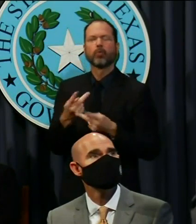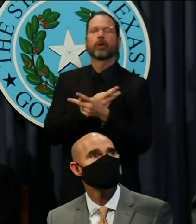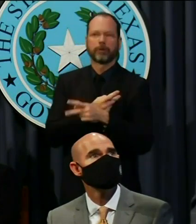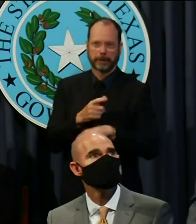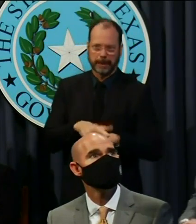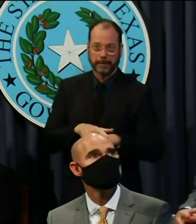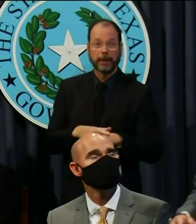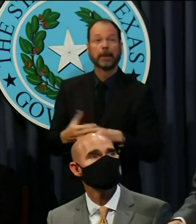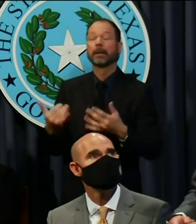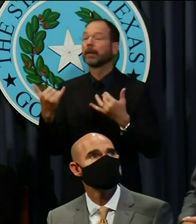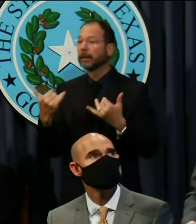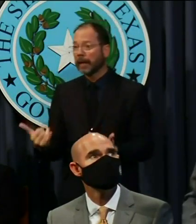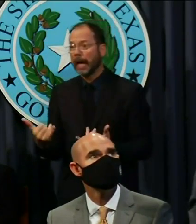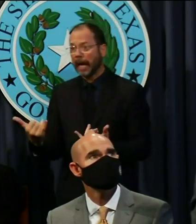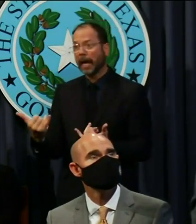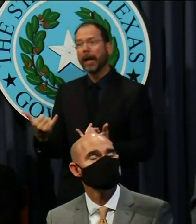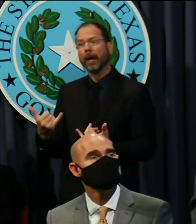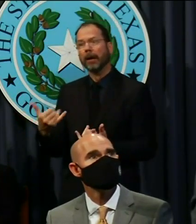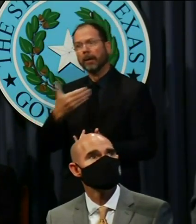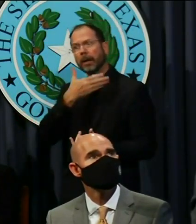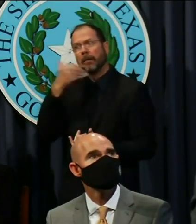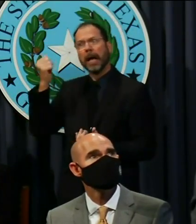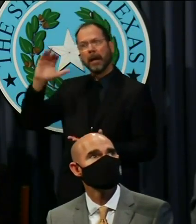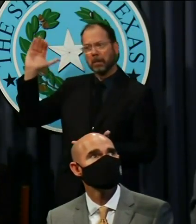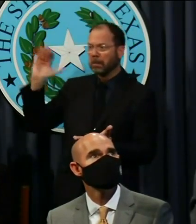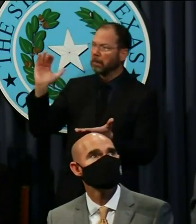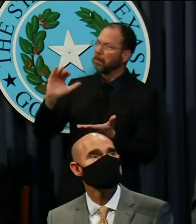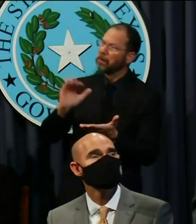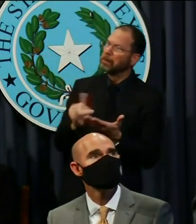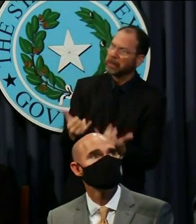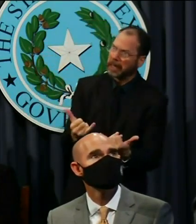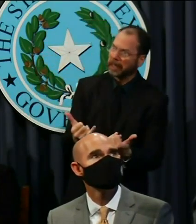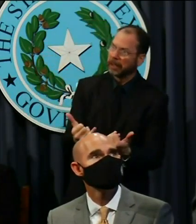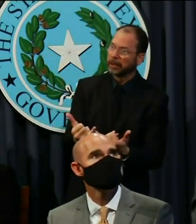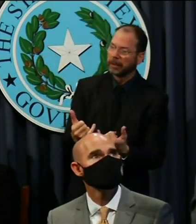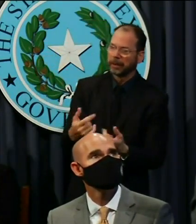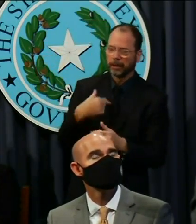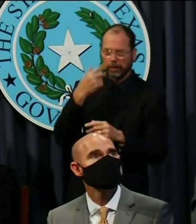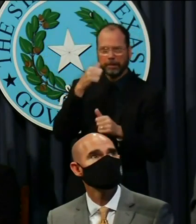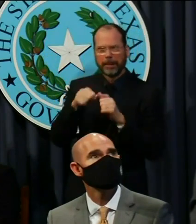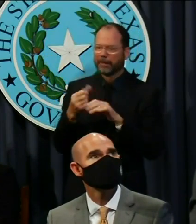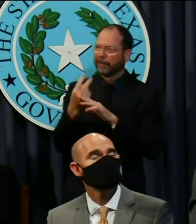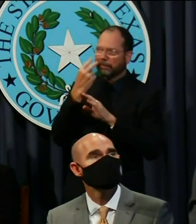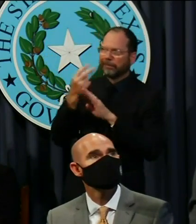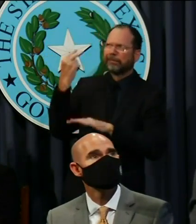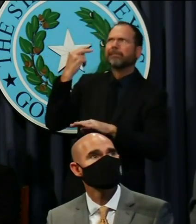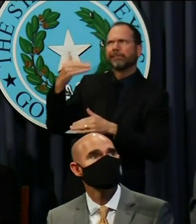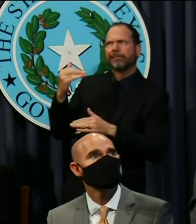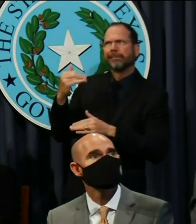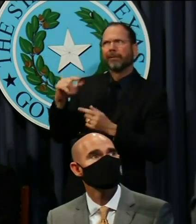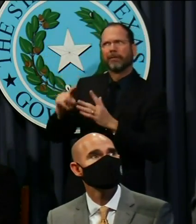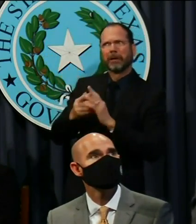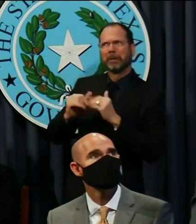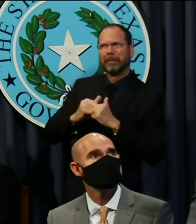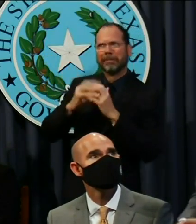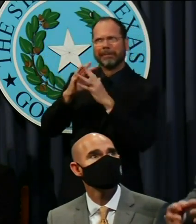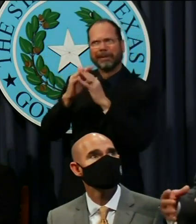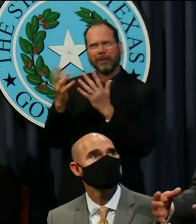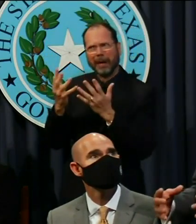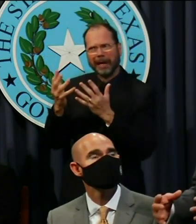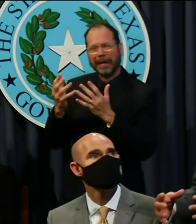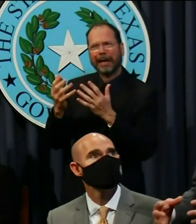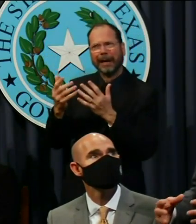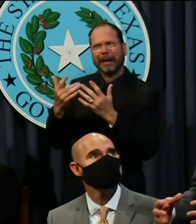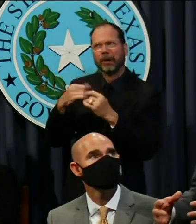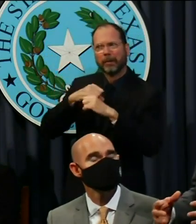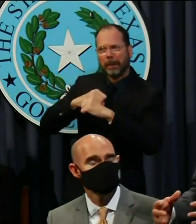And now we're seeing this on the downside. And I'm reminded that when we came together on this, it was to, one, let's protect